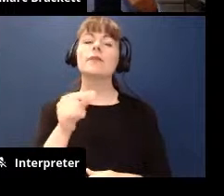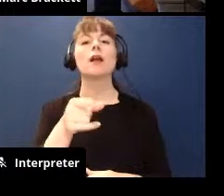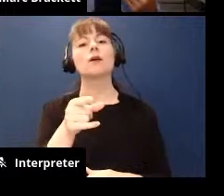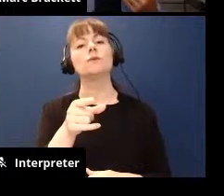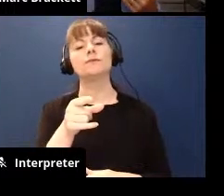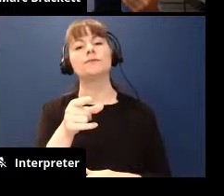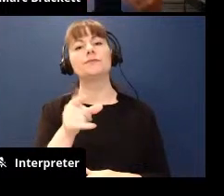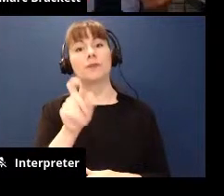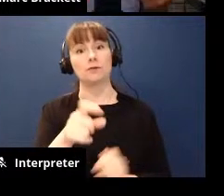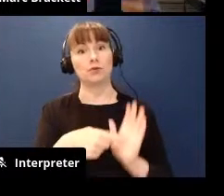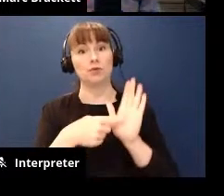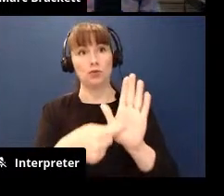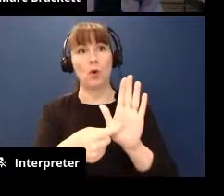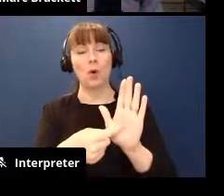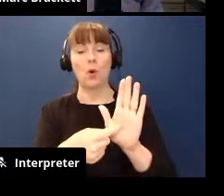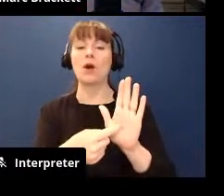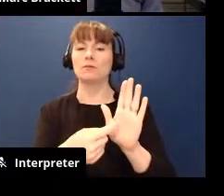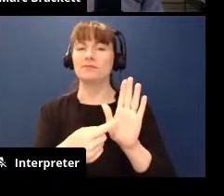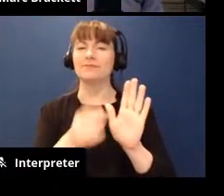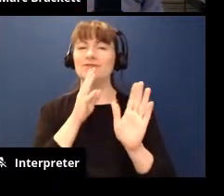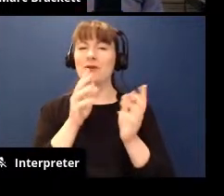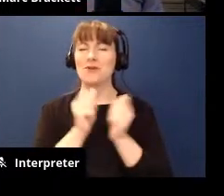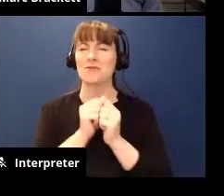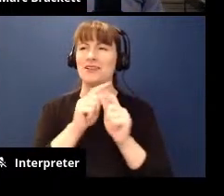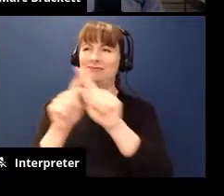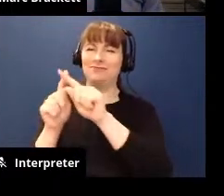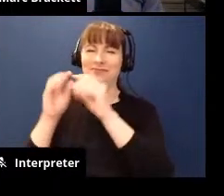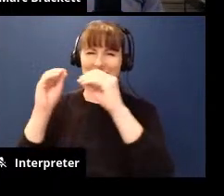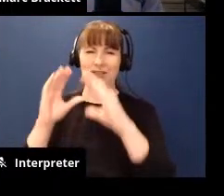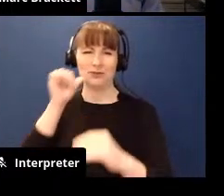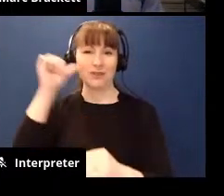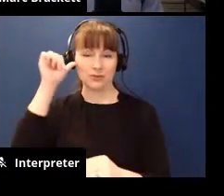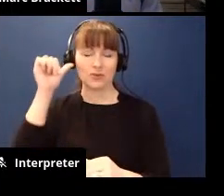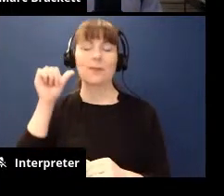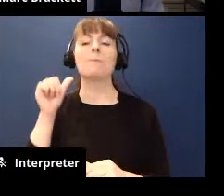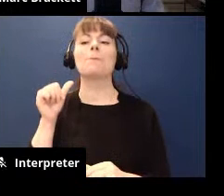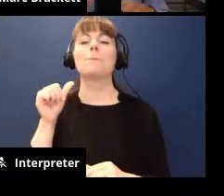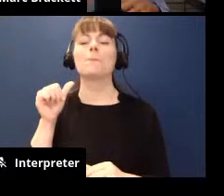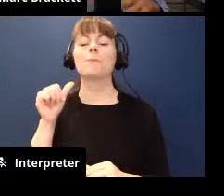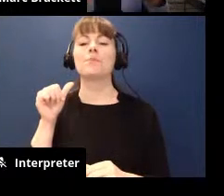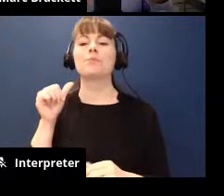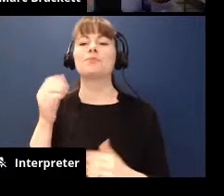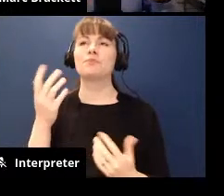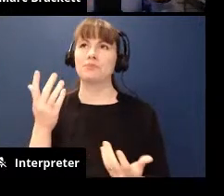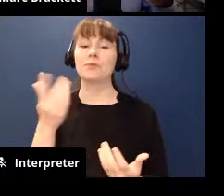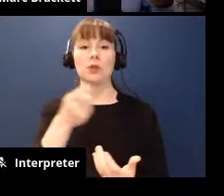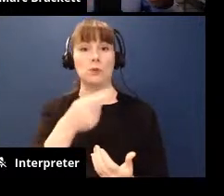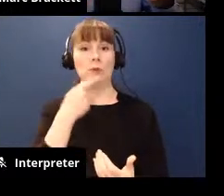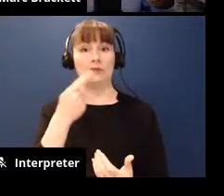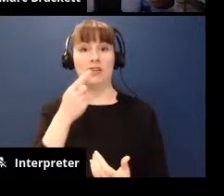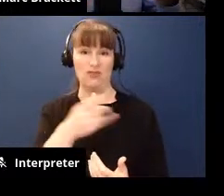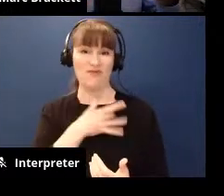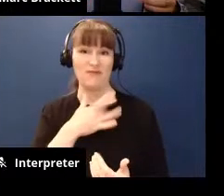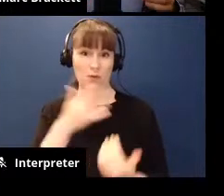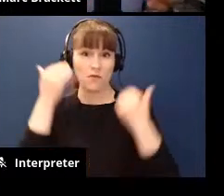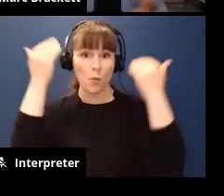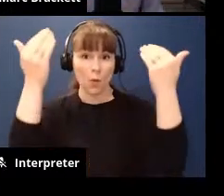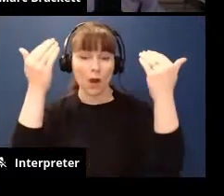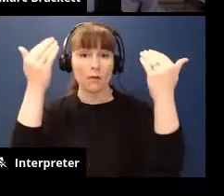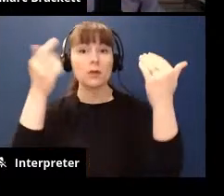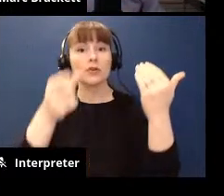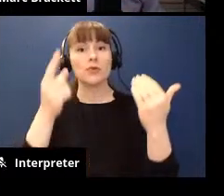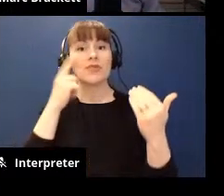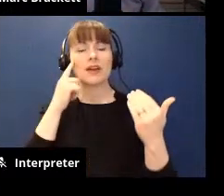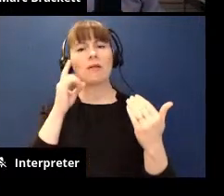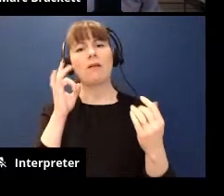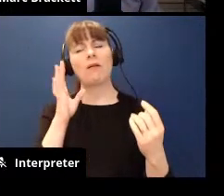to even show out loud i talking about this with a bunch of educators yesterday like when you said you're overwhelmed right you may think